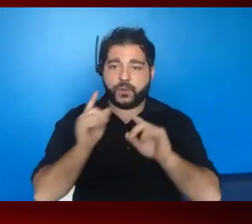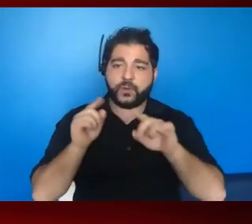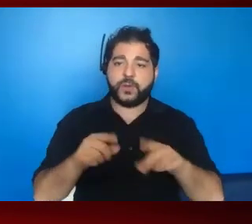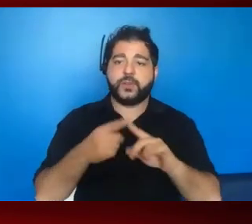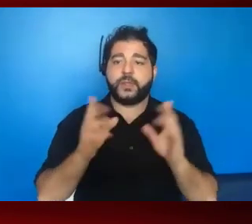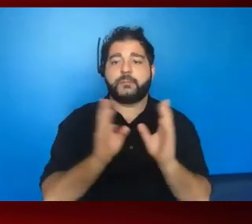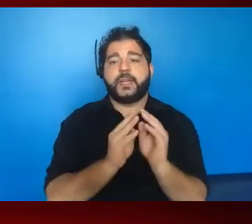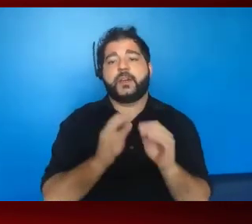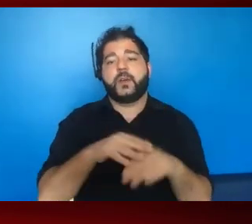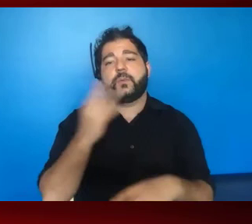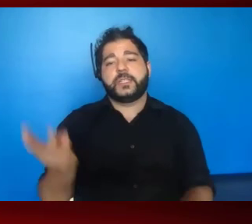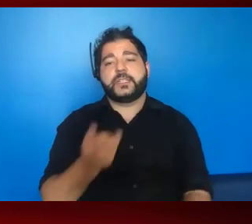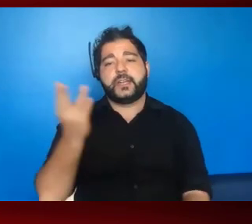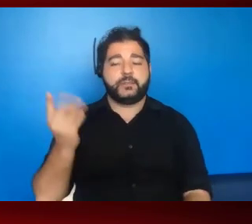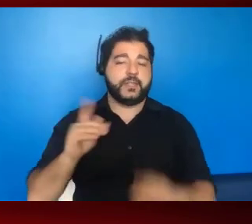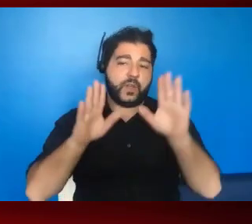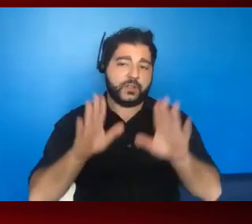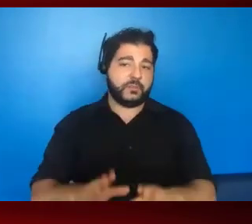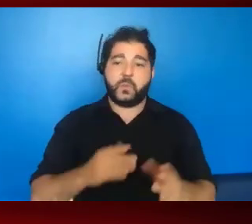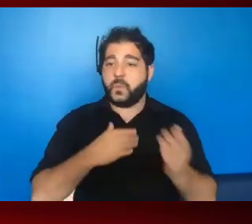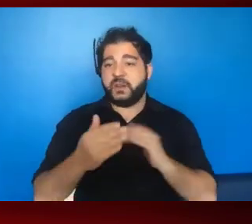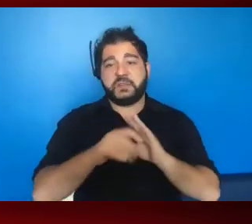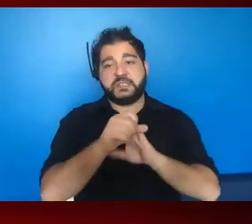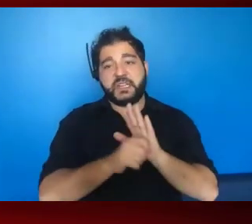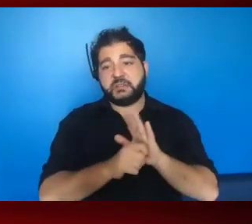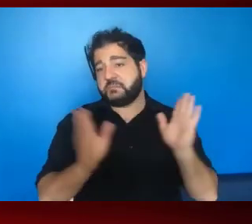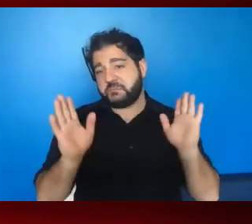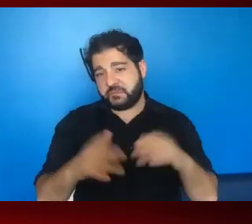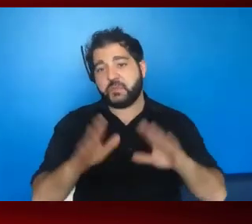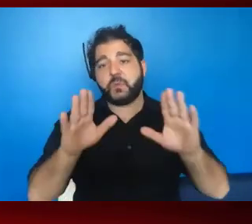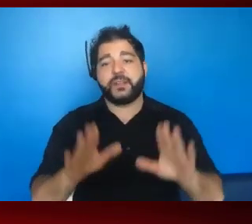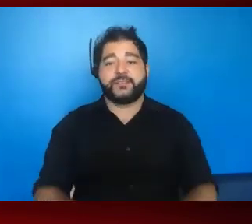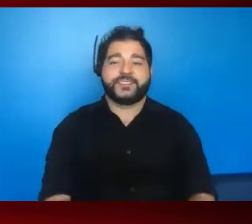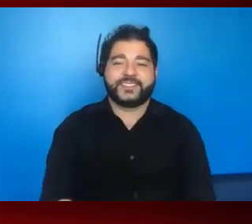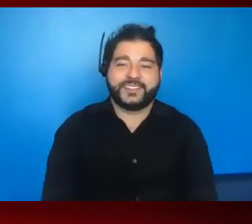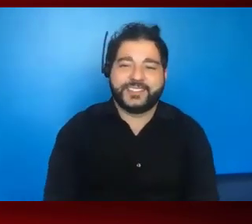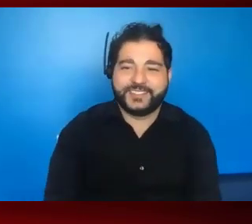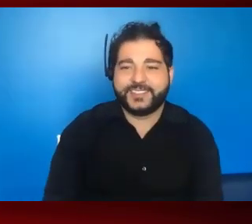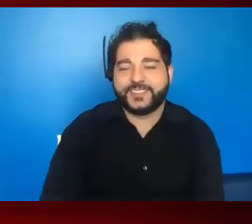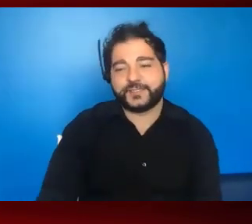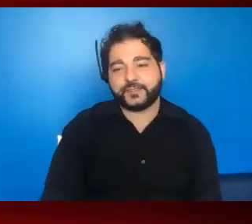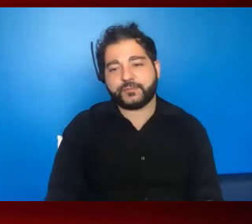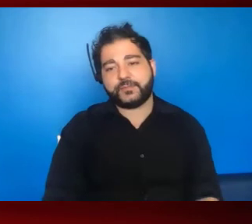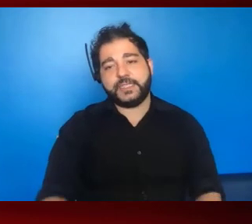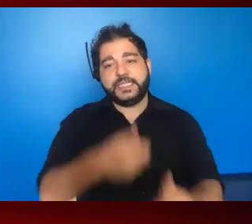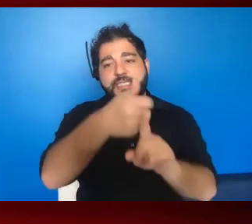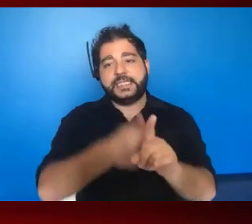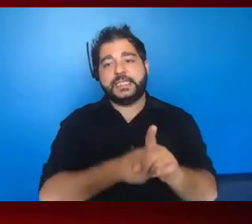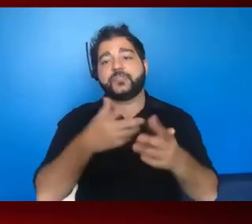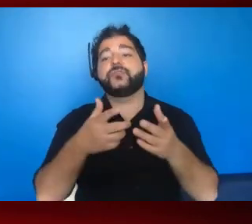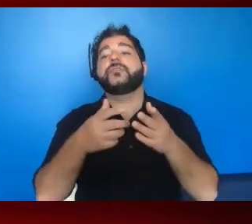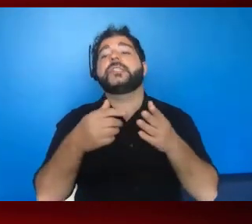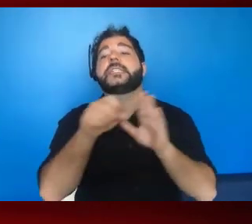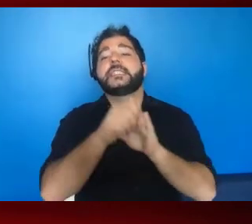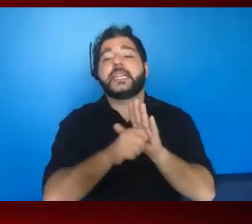meetings on Wednesday, but that's awesome. Who, whatever state that is. Yeah. No. And every state has a state lead. So that